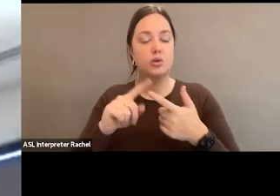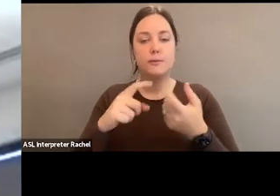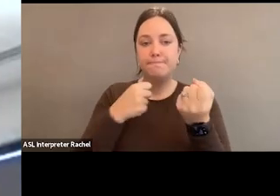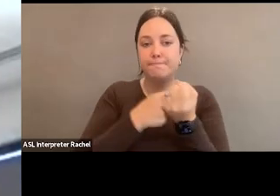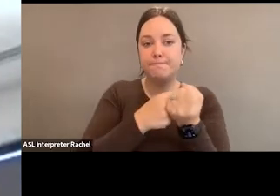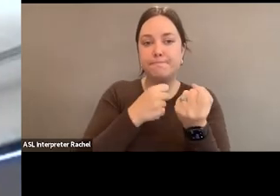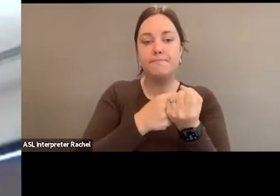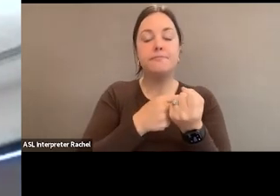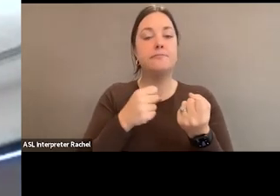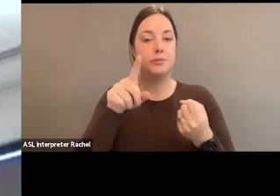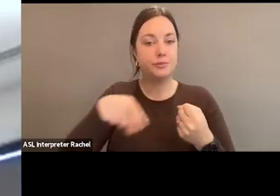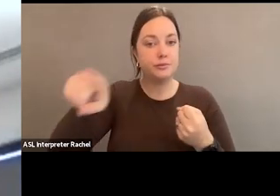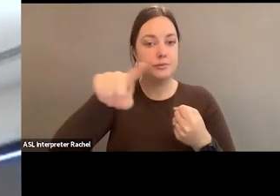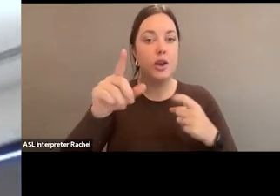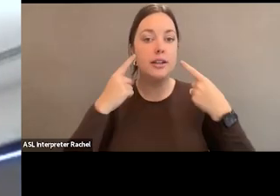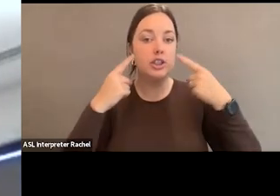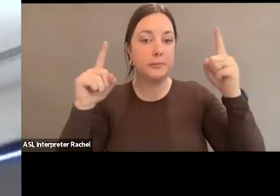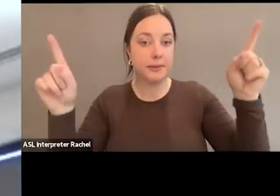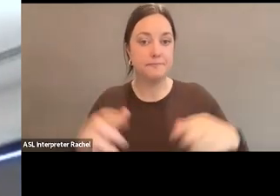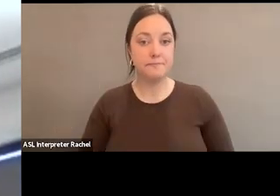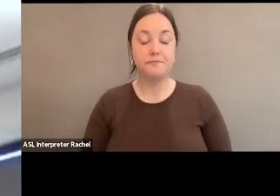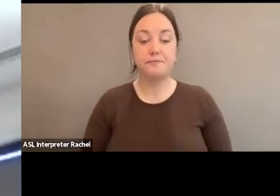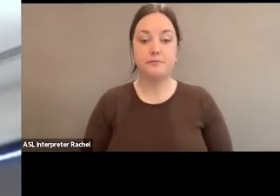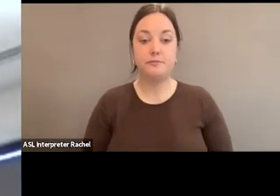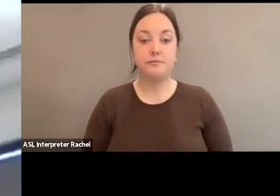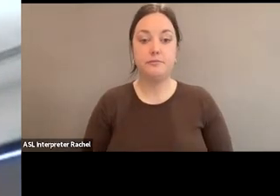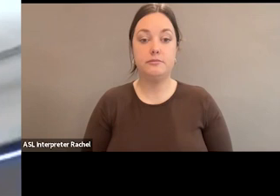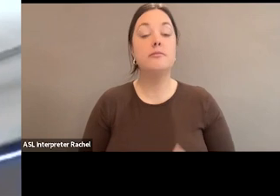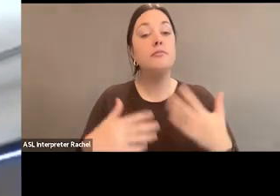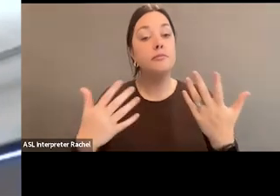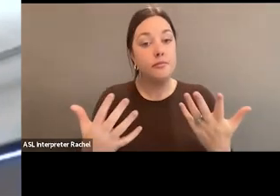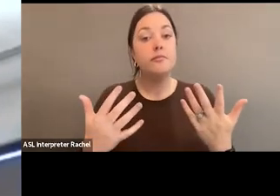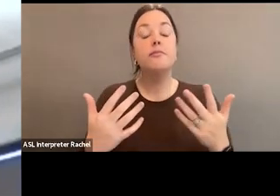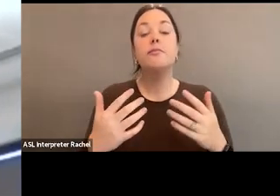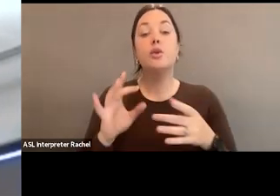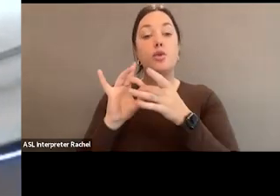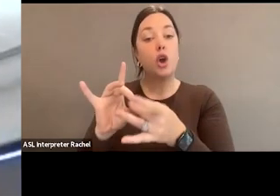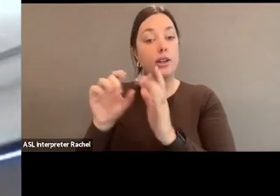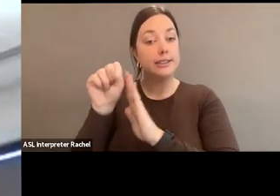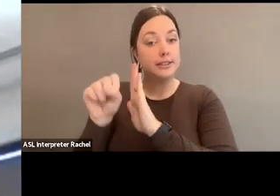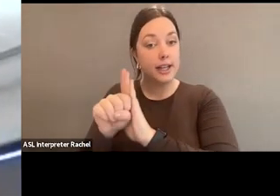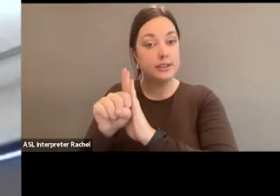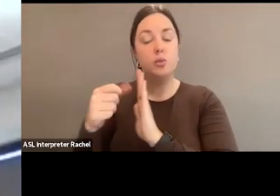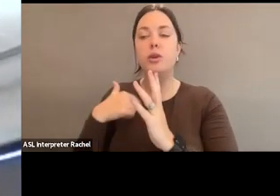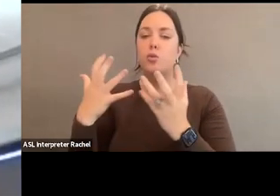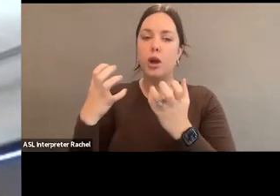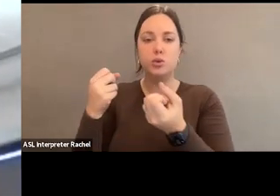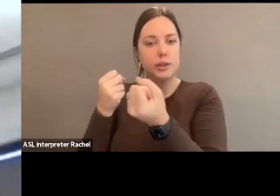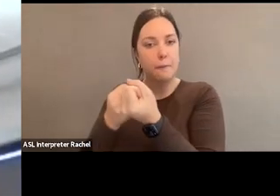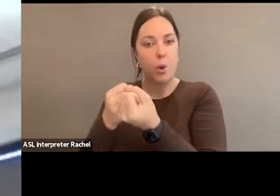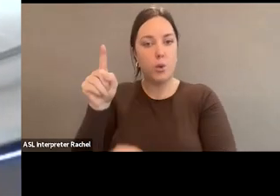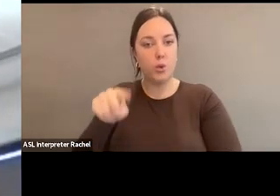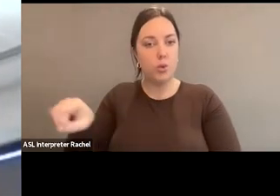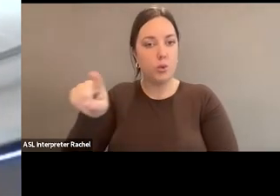support of what you're achieving. And it works the other way around, too, particularly as it goes back towards the states. We want to be able to support you as well.